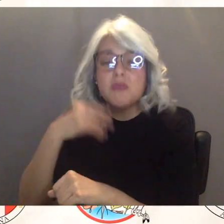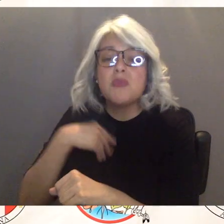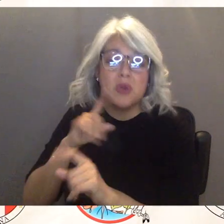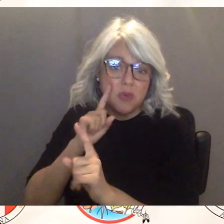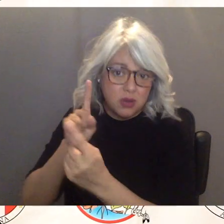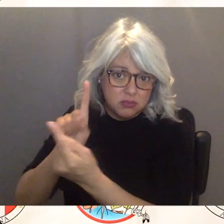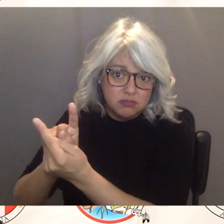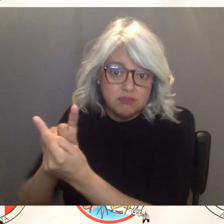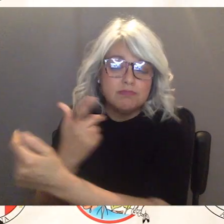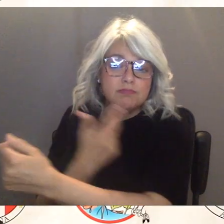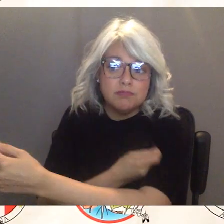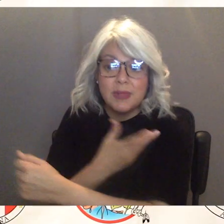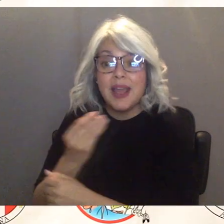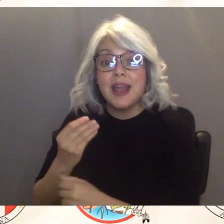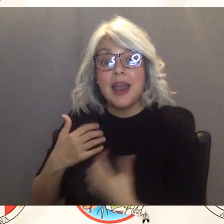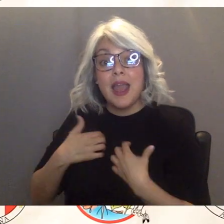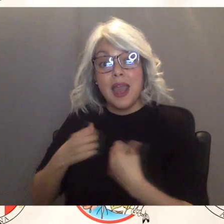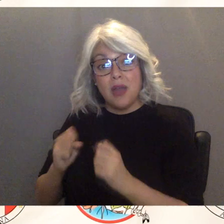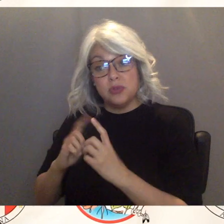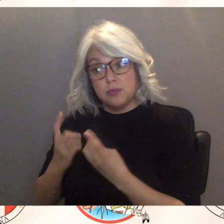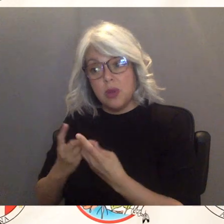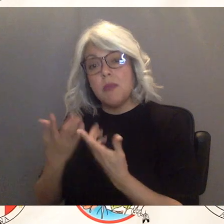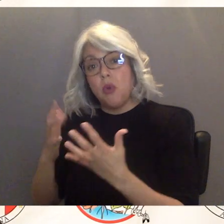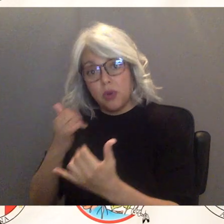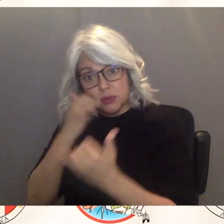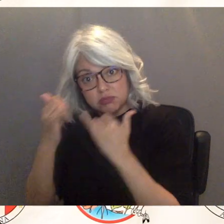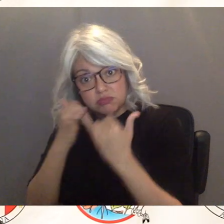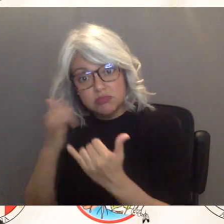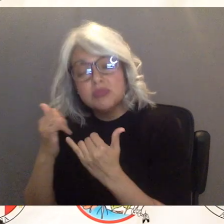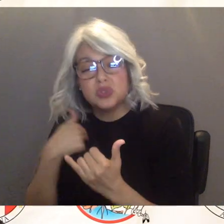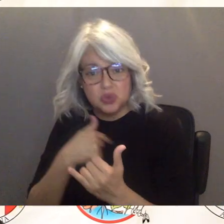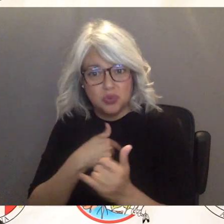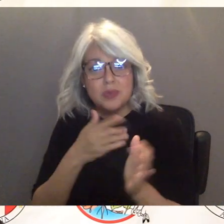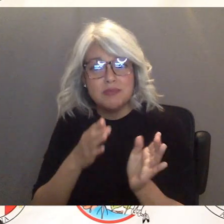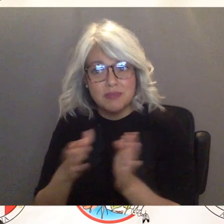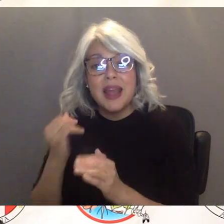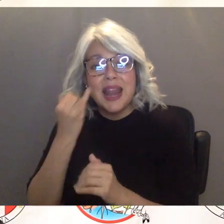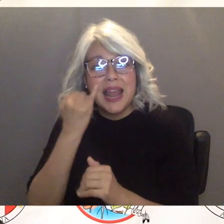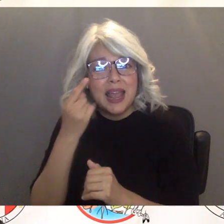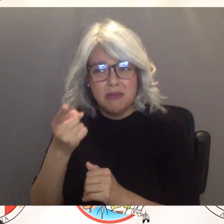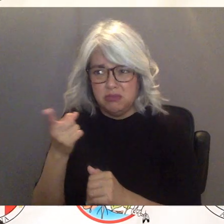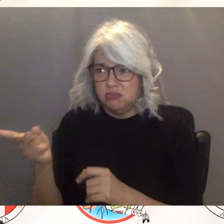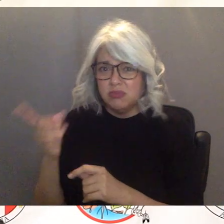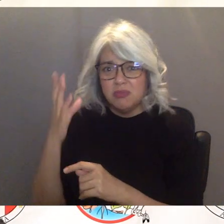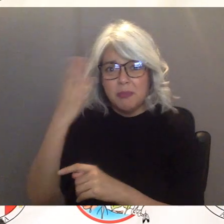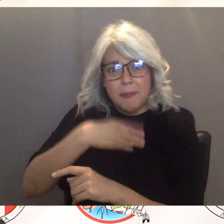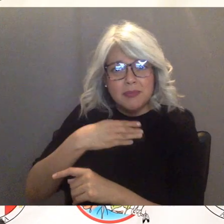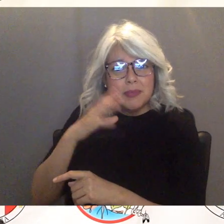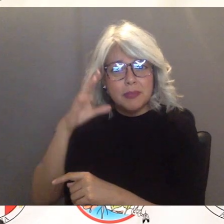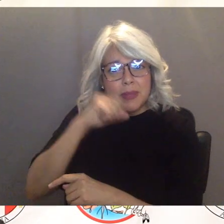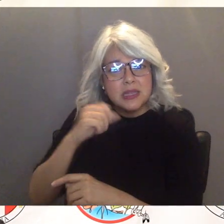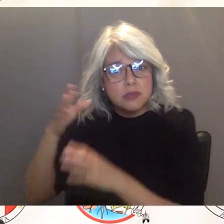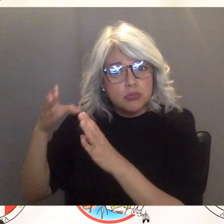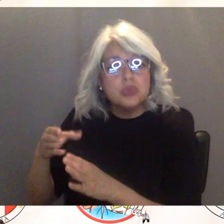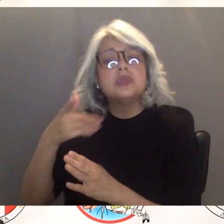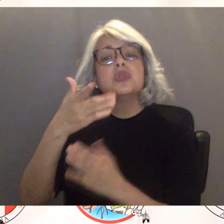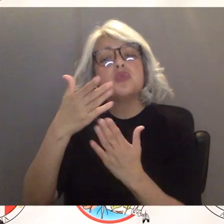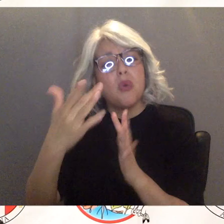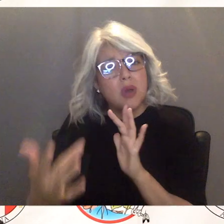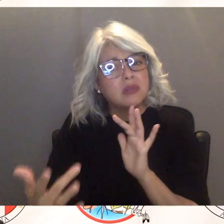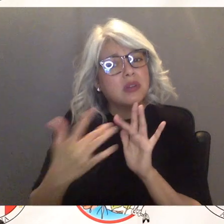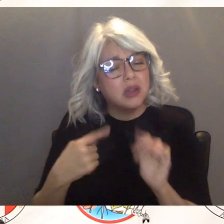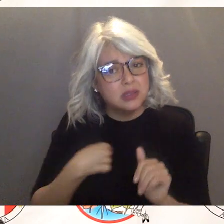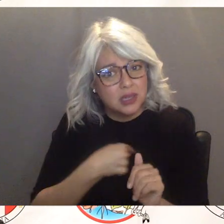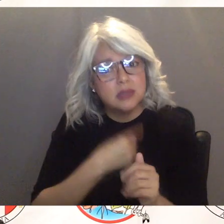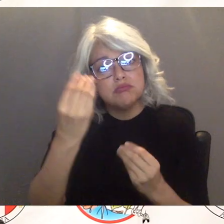those folks and hopefully you know all week if we miss anybody uh feel free to to call us um at the